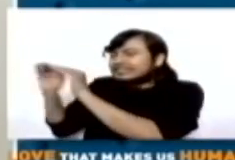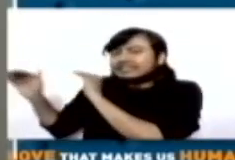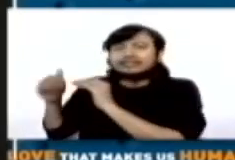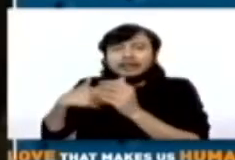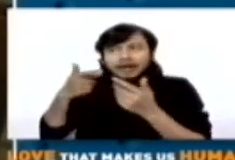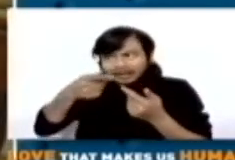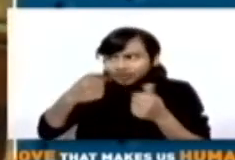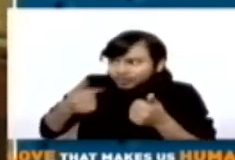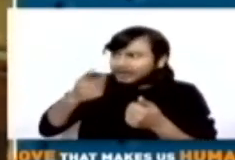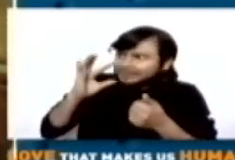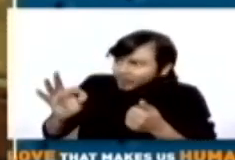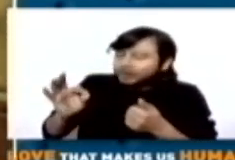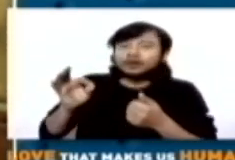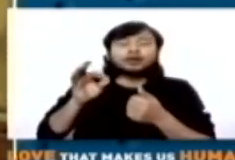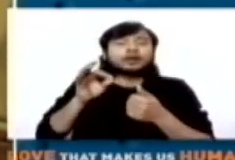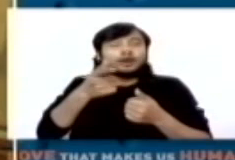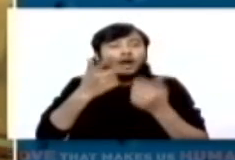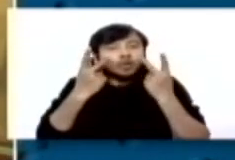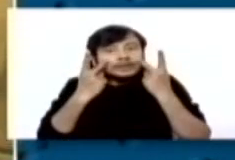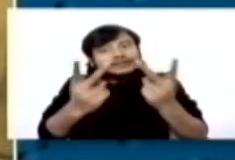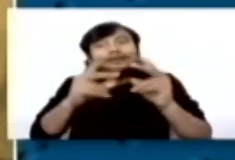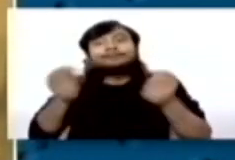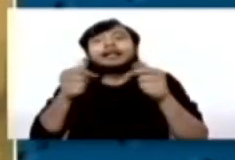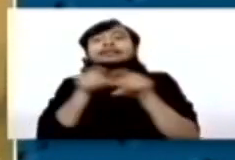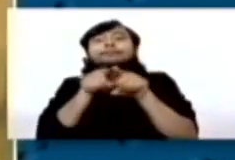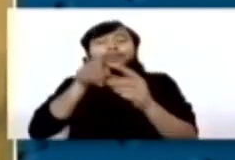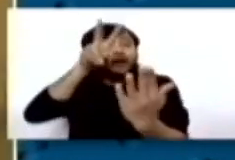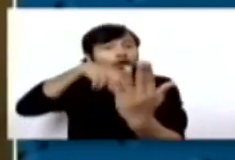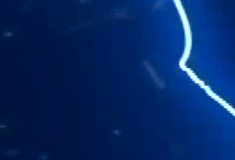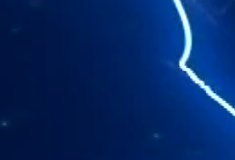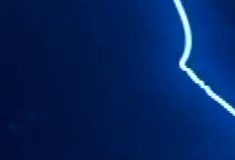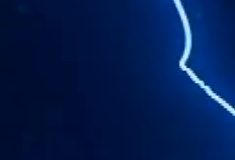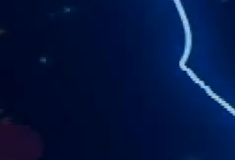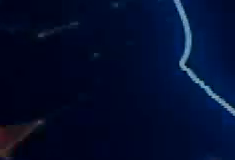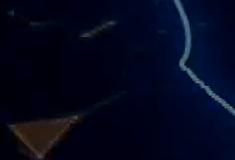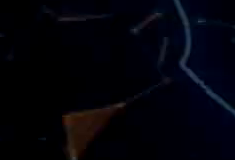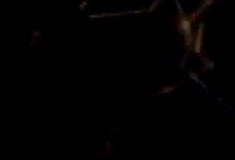took feedback from many other persons with blindness. For us, it's almost like getting our eyes back.